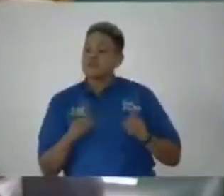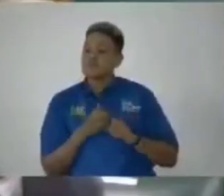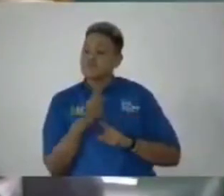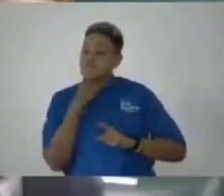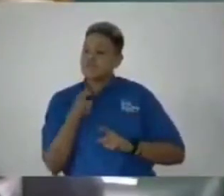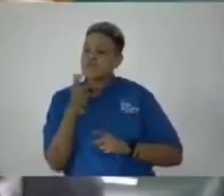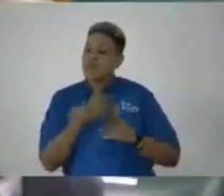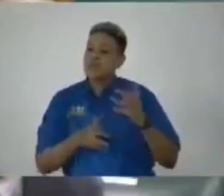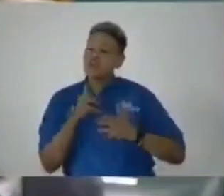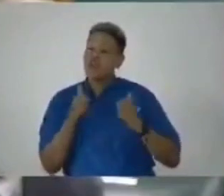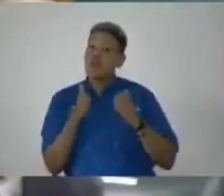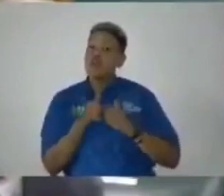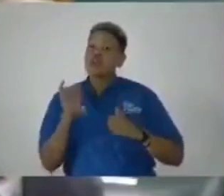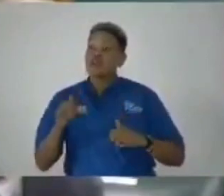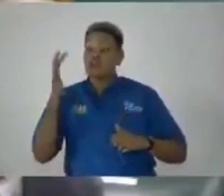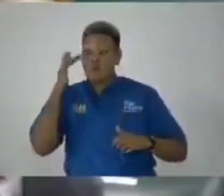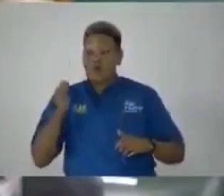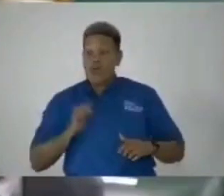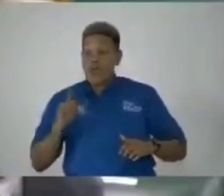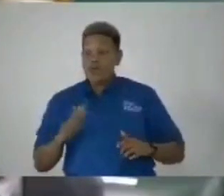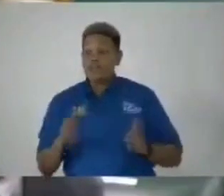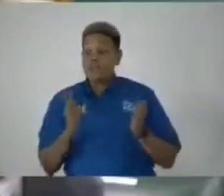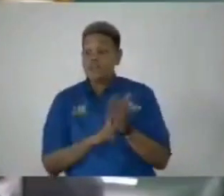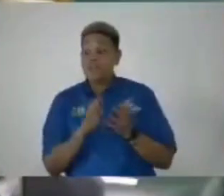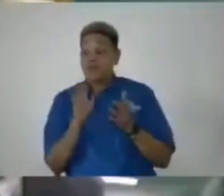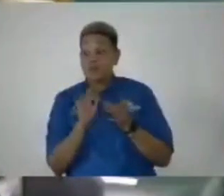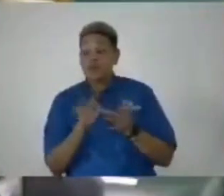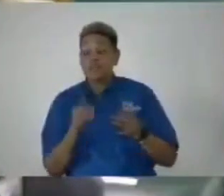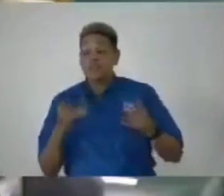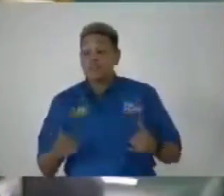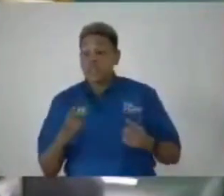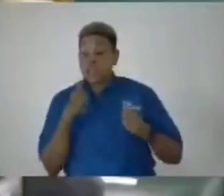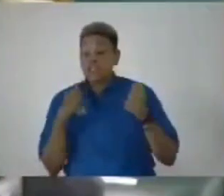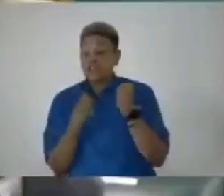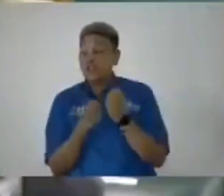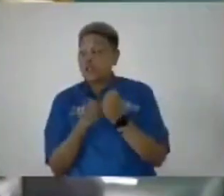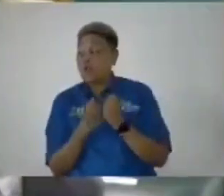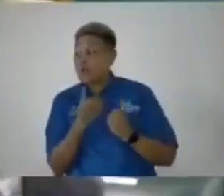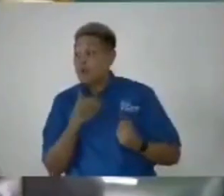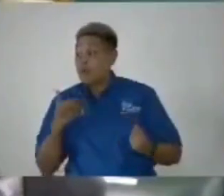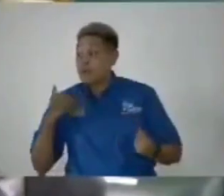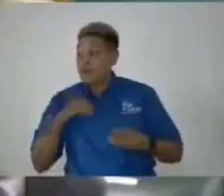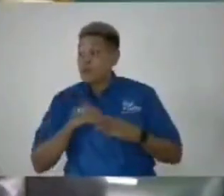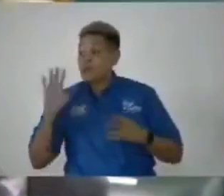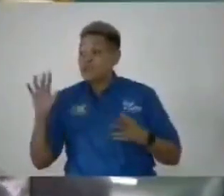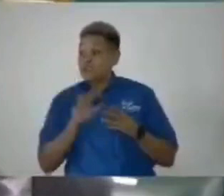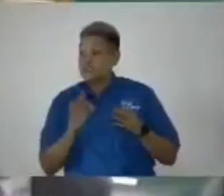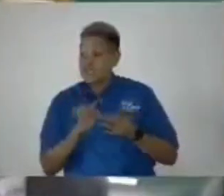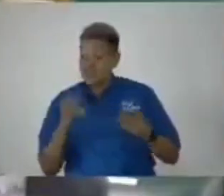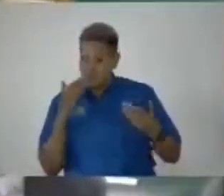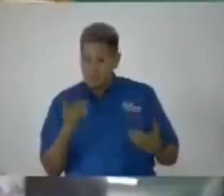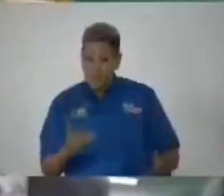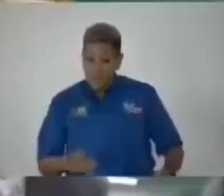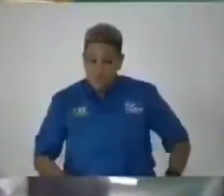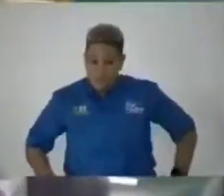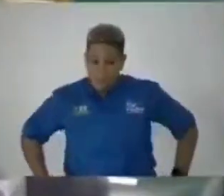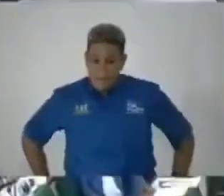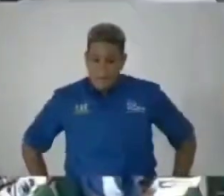interacting with. And it's why I have to stand up, Madam Speaker, and support my colleague in his statement. Thank you very much.